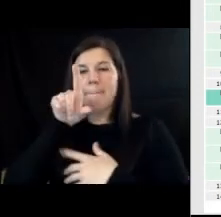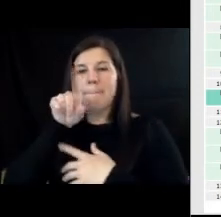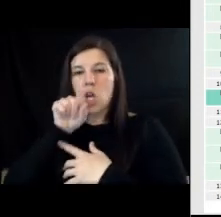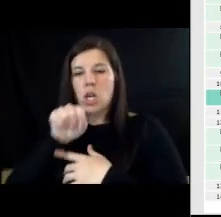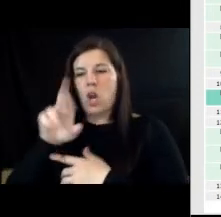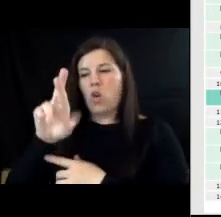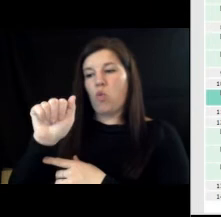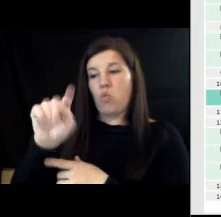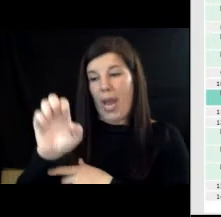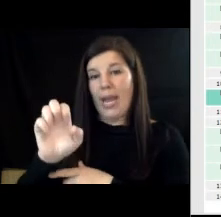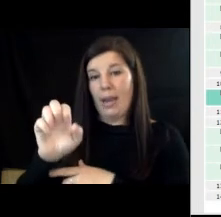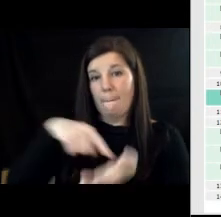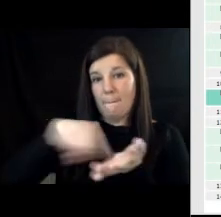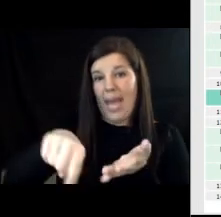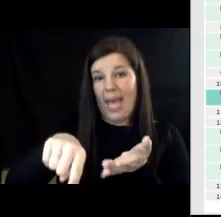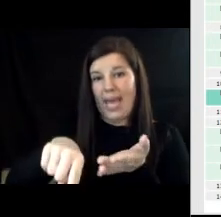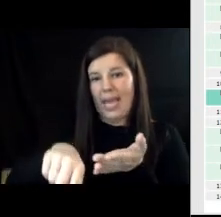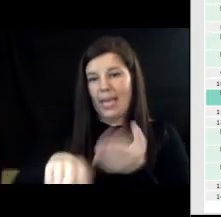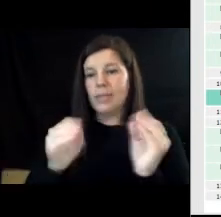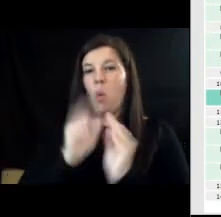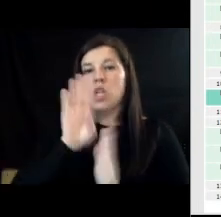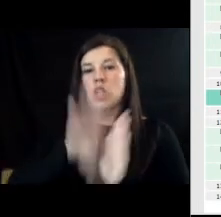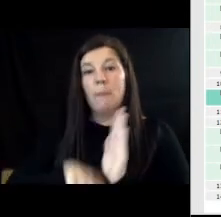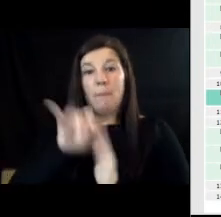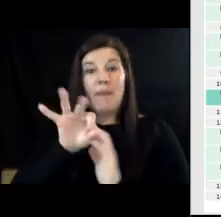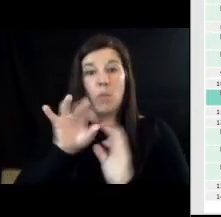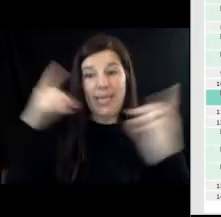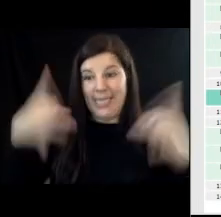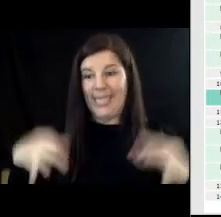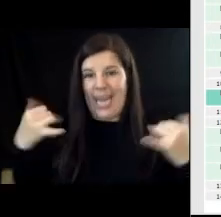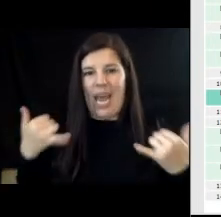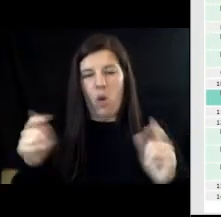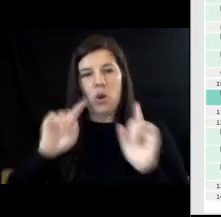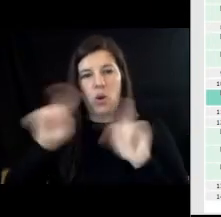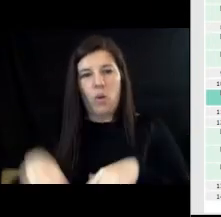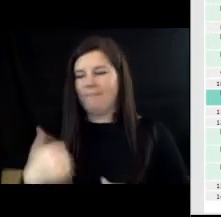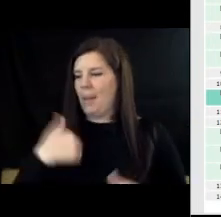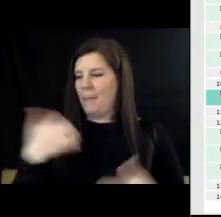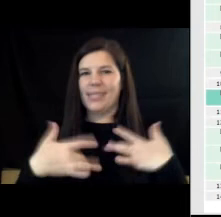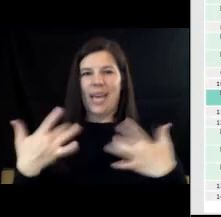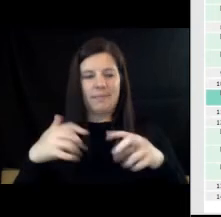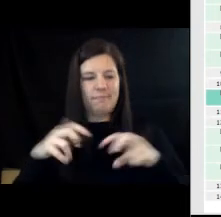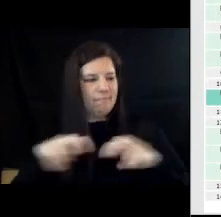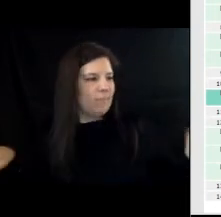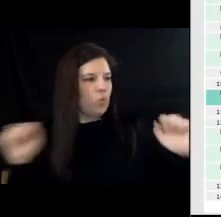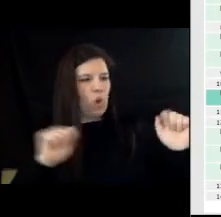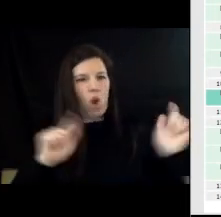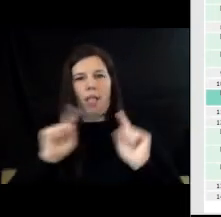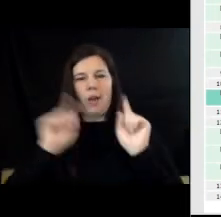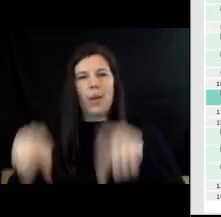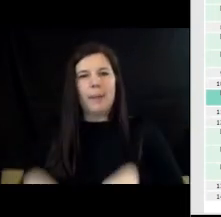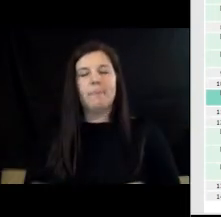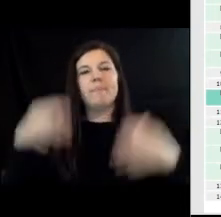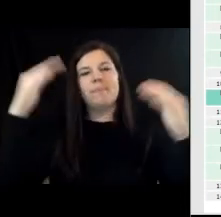um and i'm excited that we're all going uh thank you moving on to legal uh the first